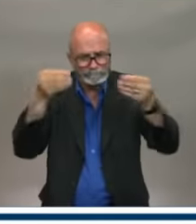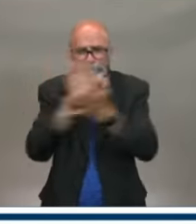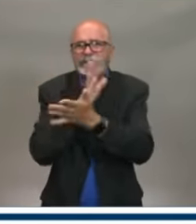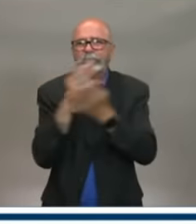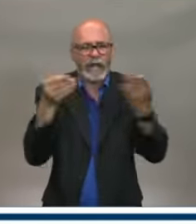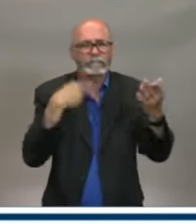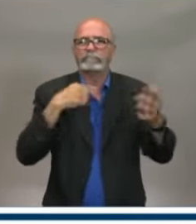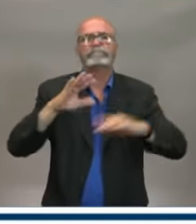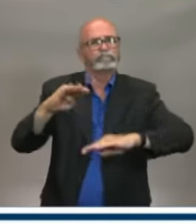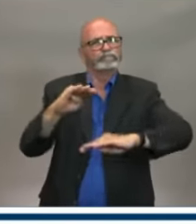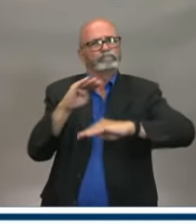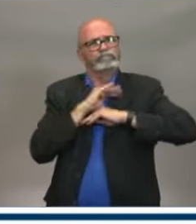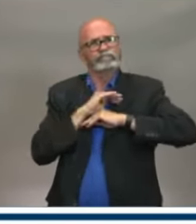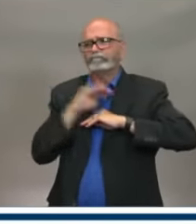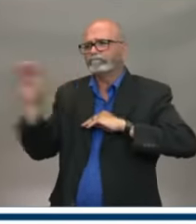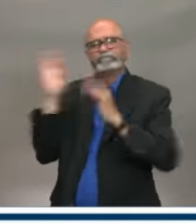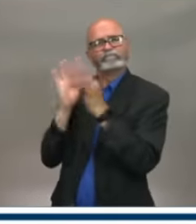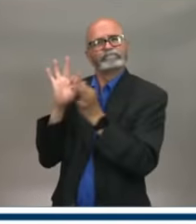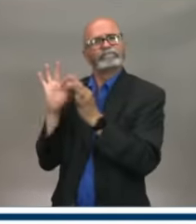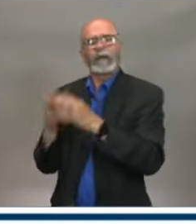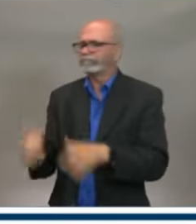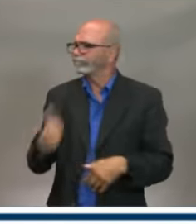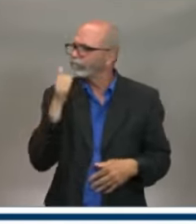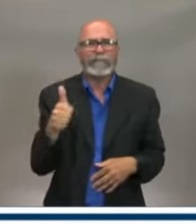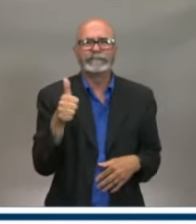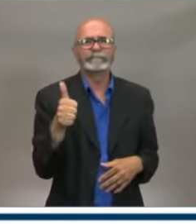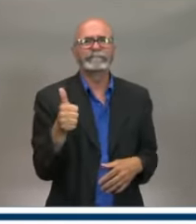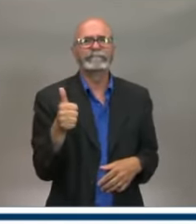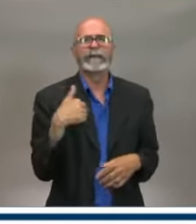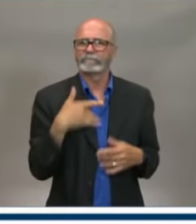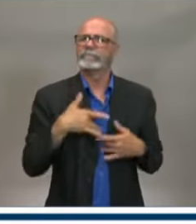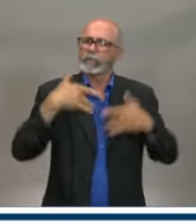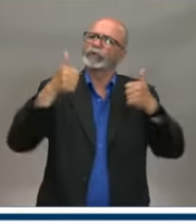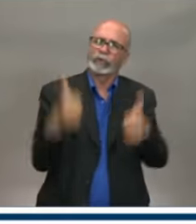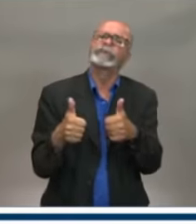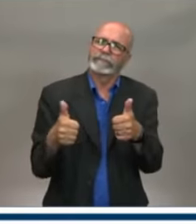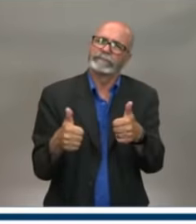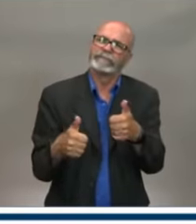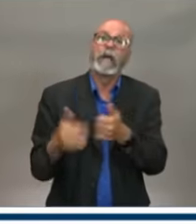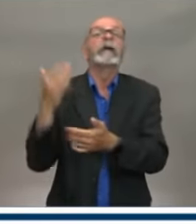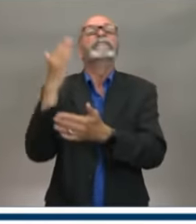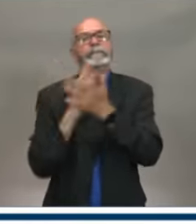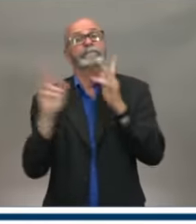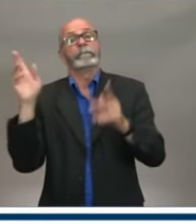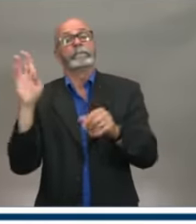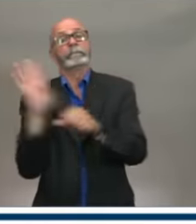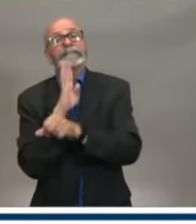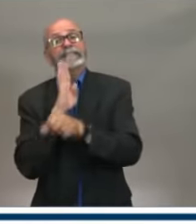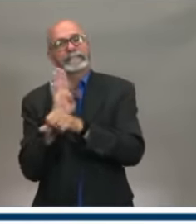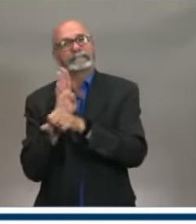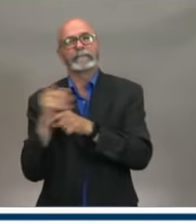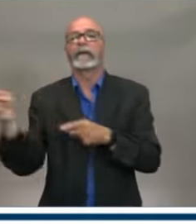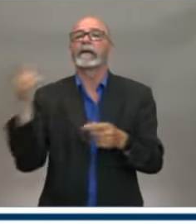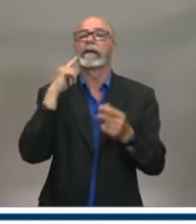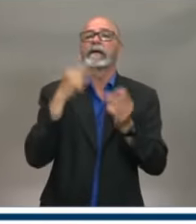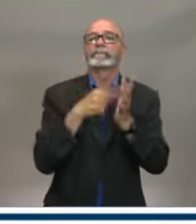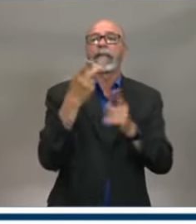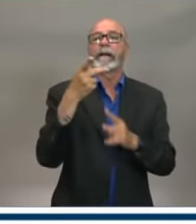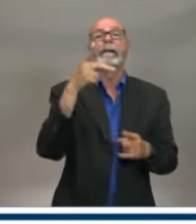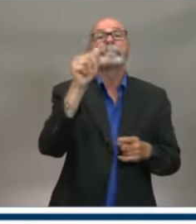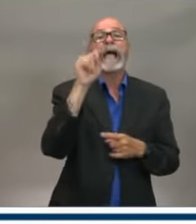and by all accounts, it is going well. I've noticed some businesses preparing patios with tables six feet apart.